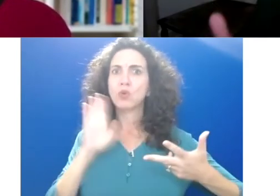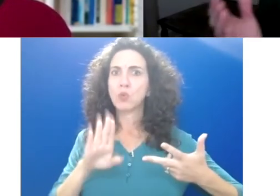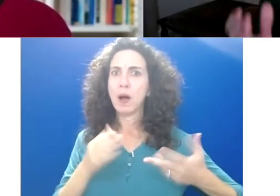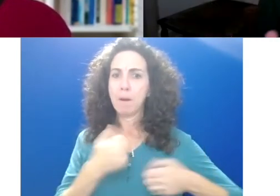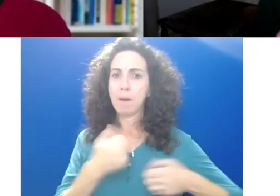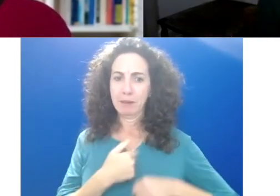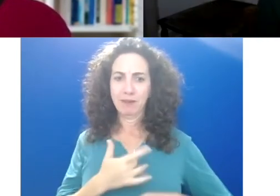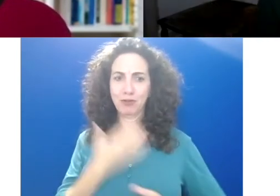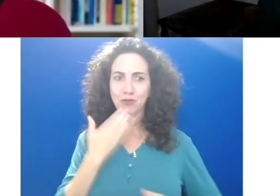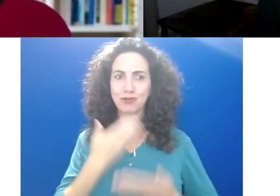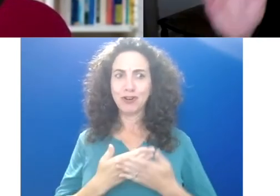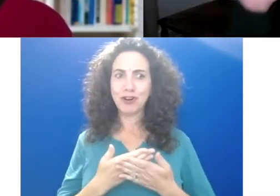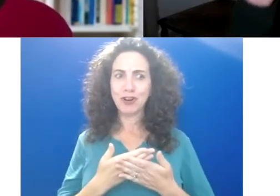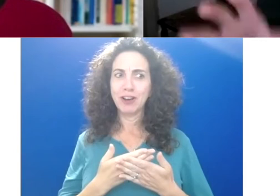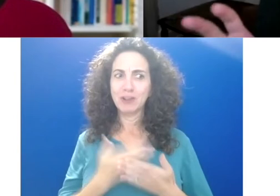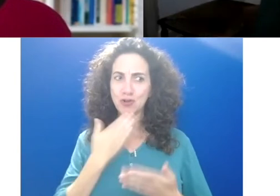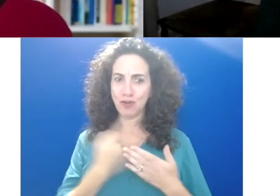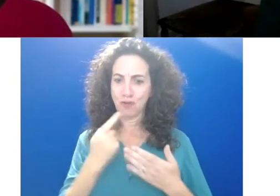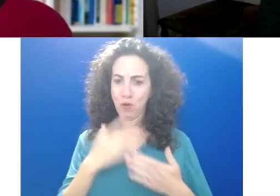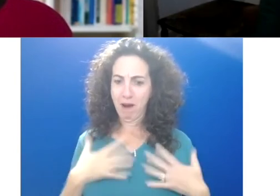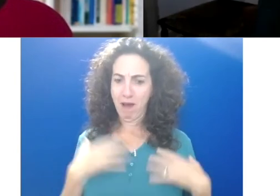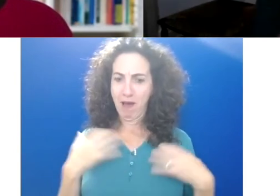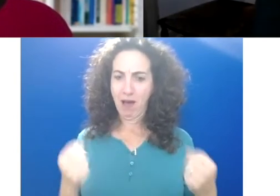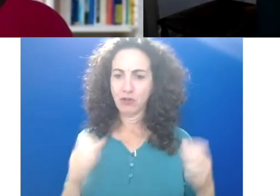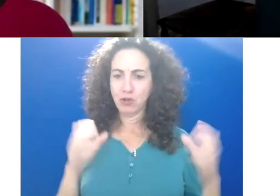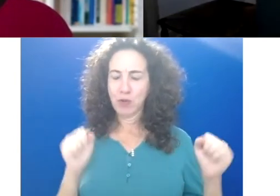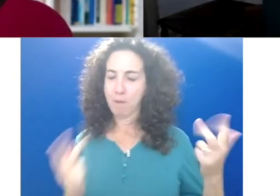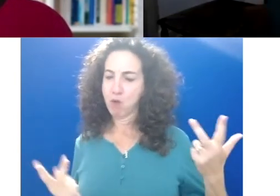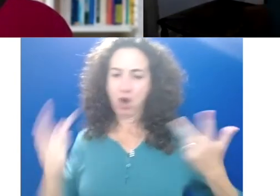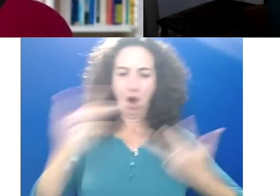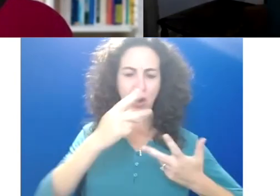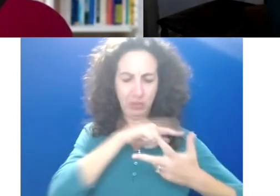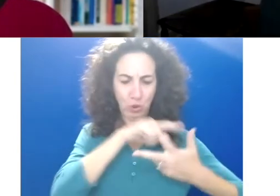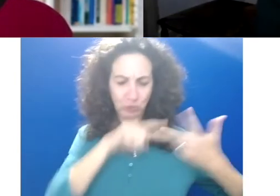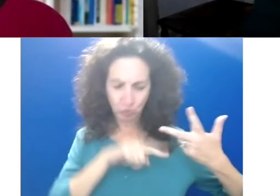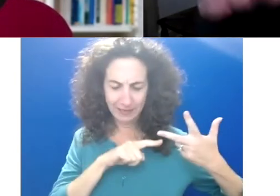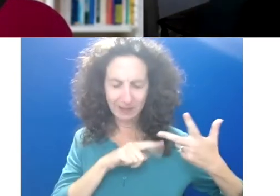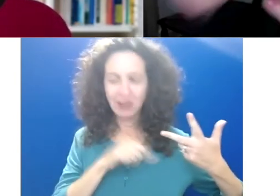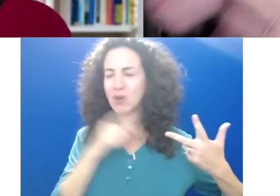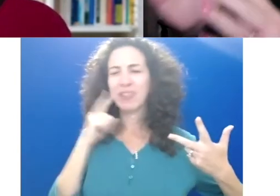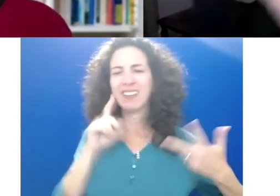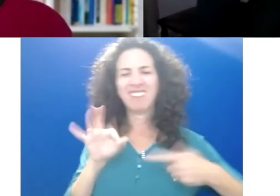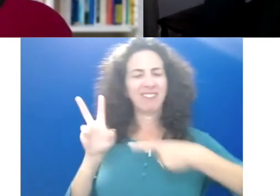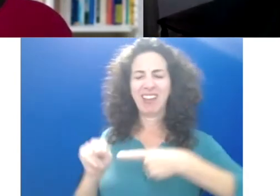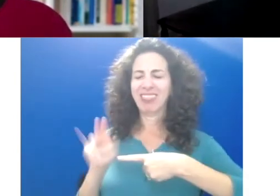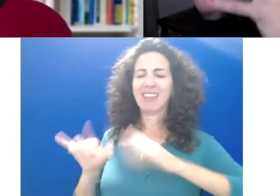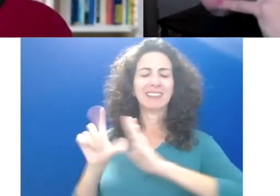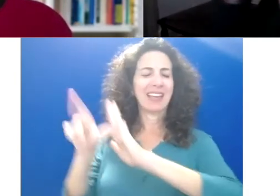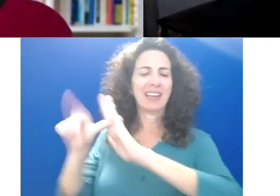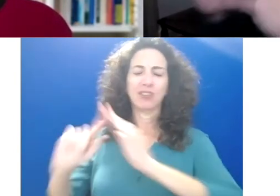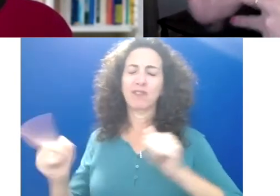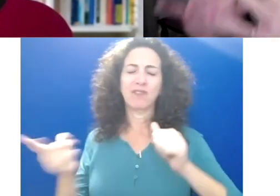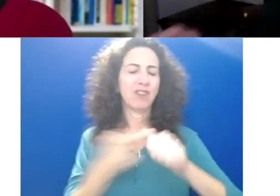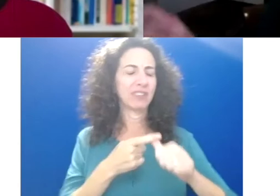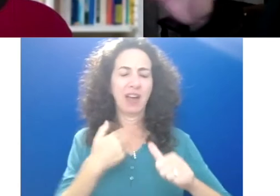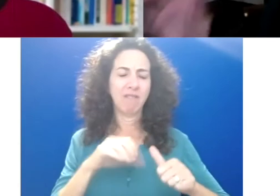make a point of prioritizing them and to switch from thinking of fun as something that's just the afterthought to something that actually be, should be at the top of